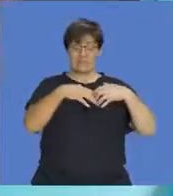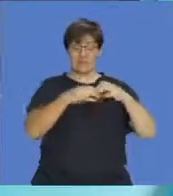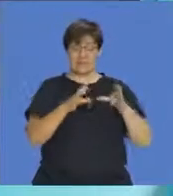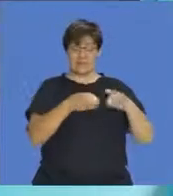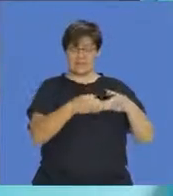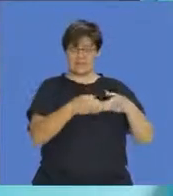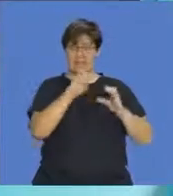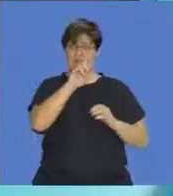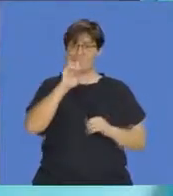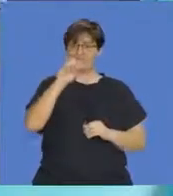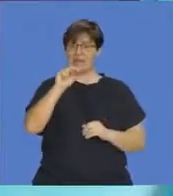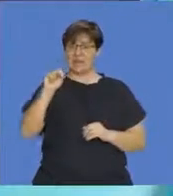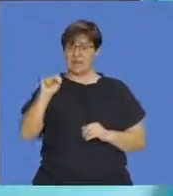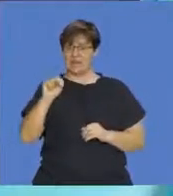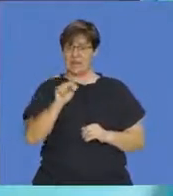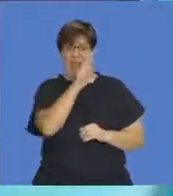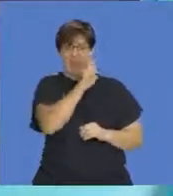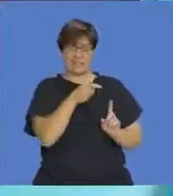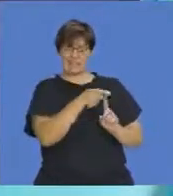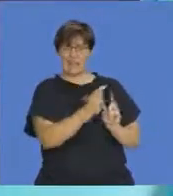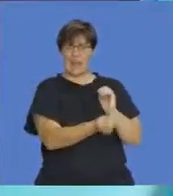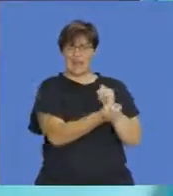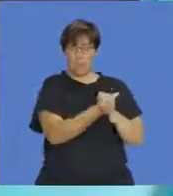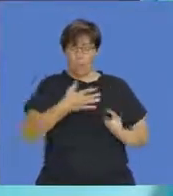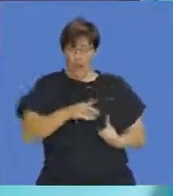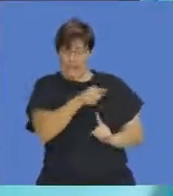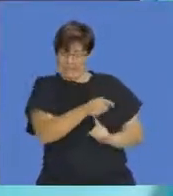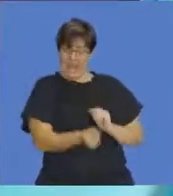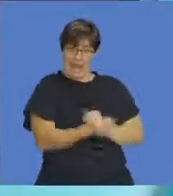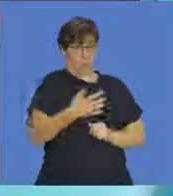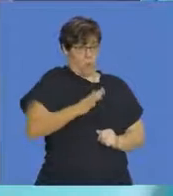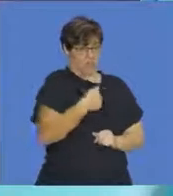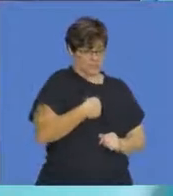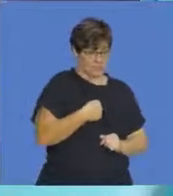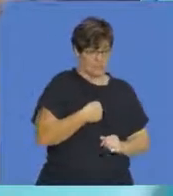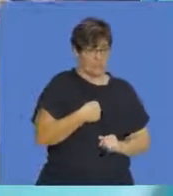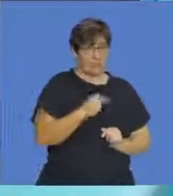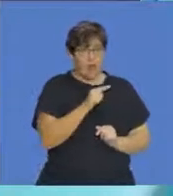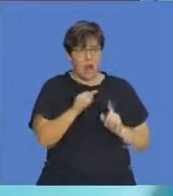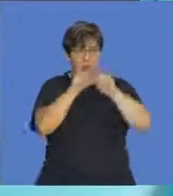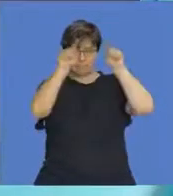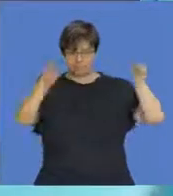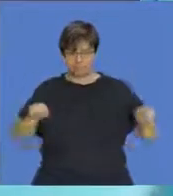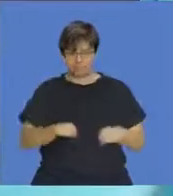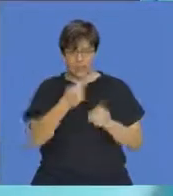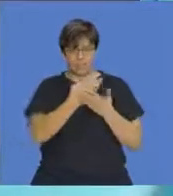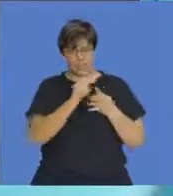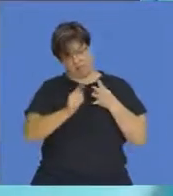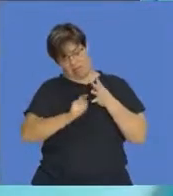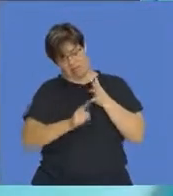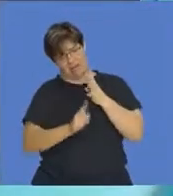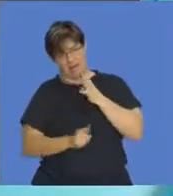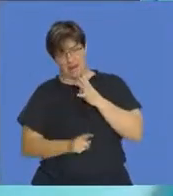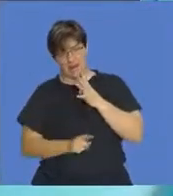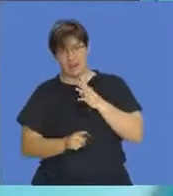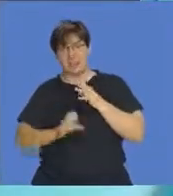this Venn diagram of X events, the ones that would like to happen, fit into all of the possible events that are represented